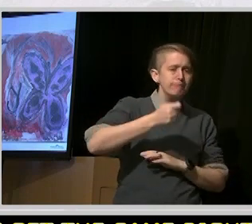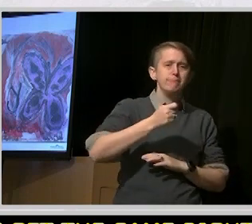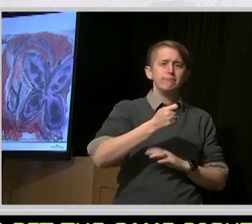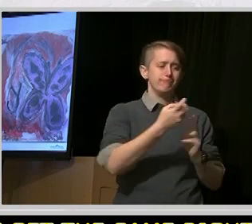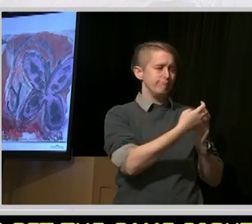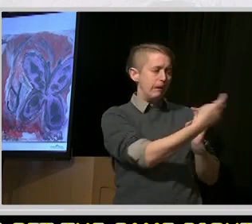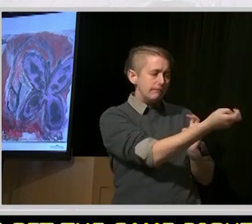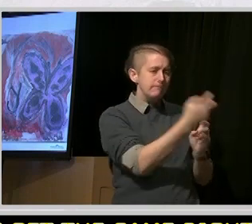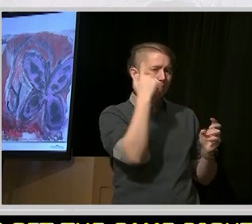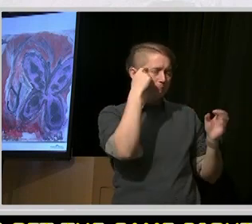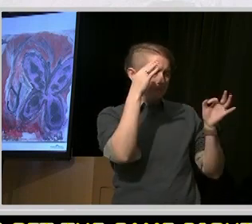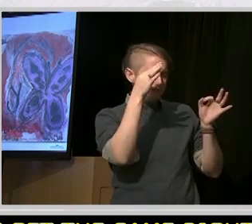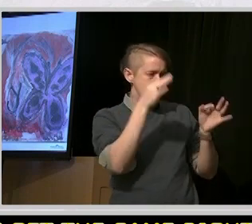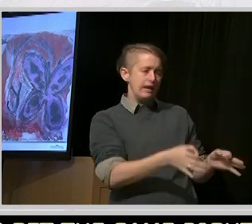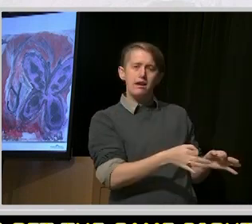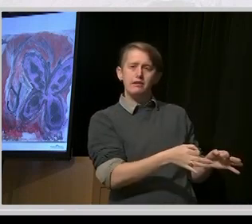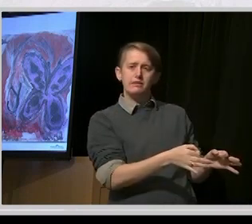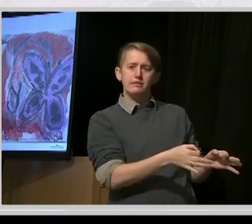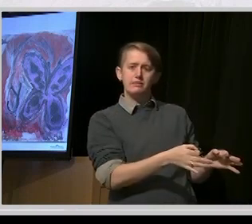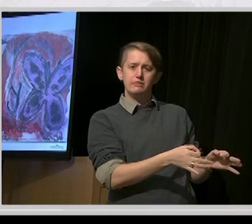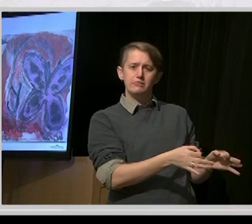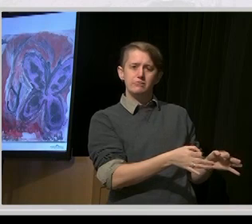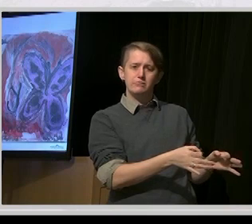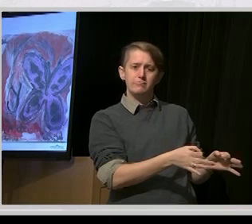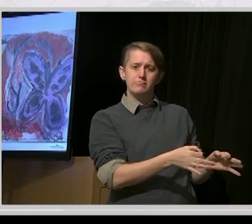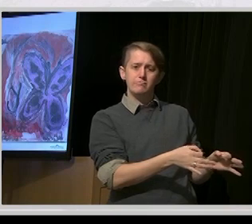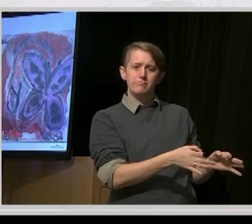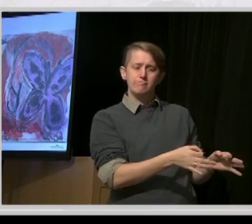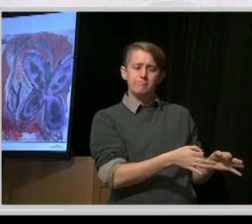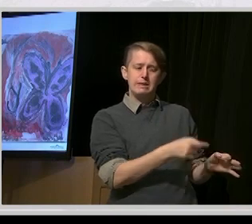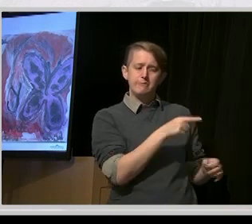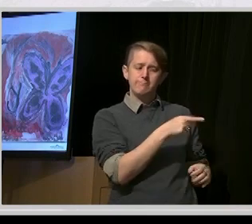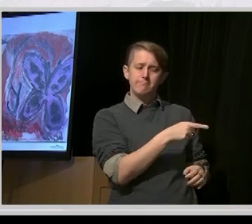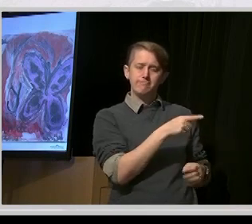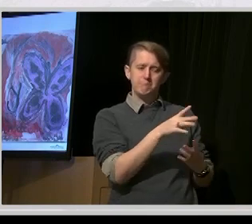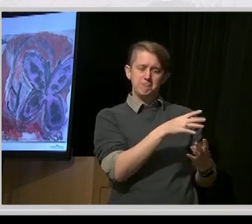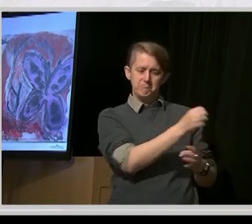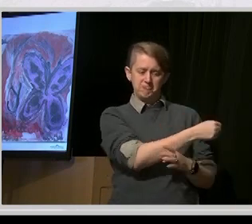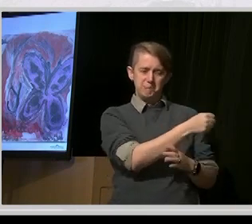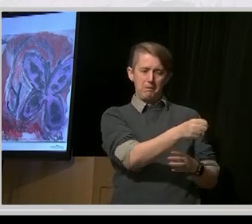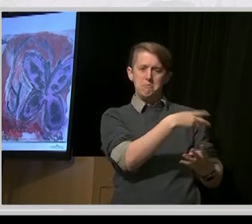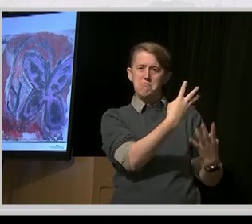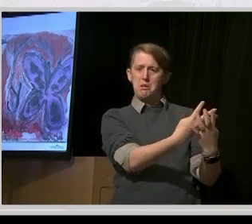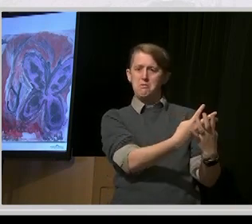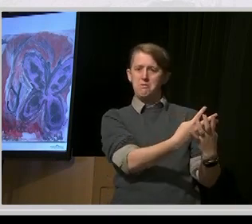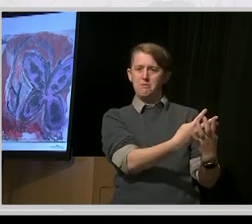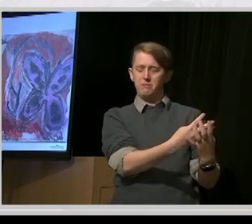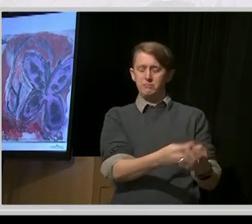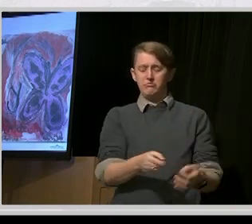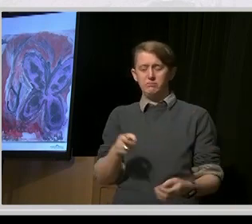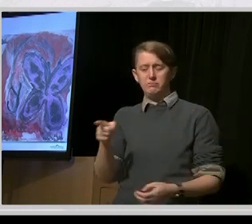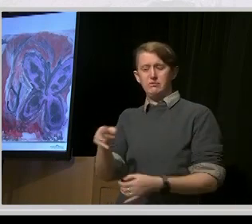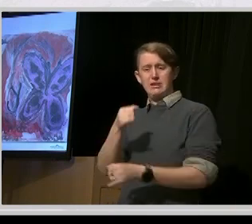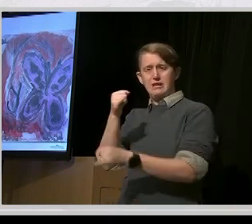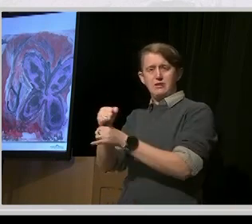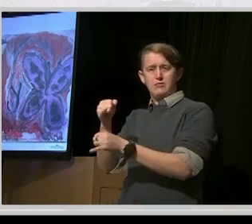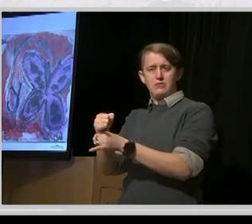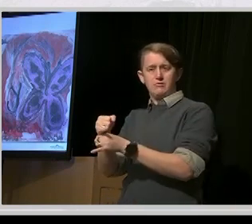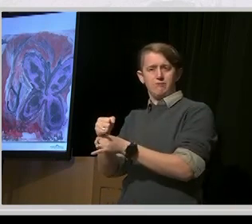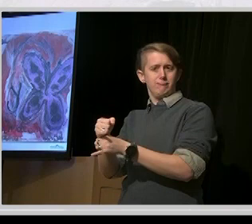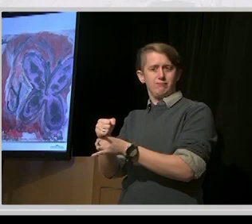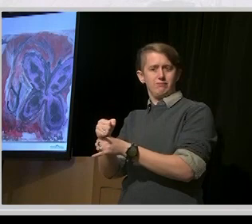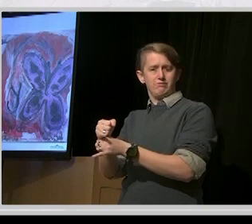say incarcerated, but I don't know if that's the right word or not. Does that make sense?